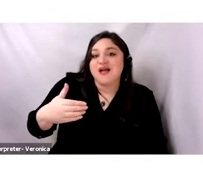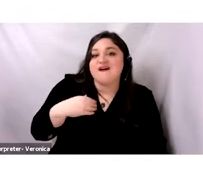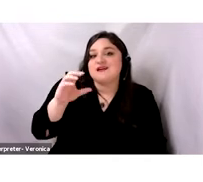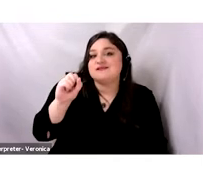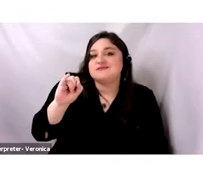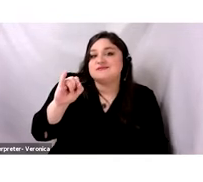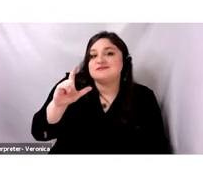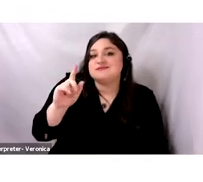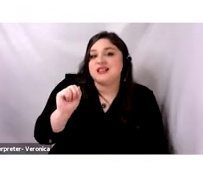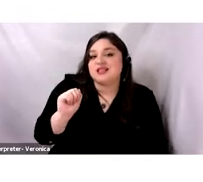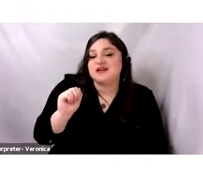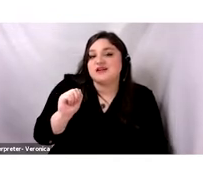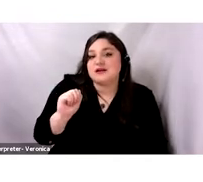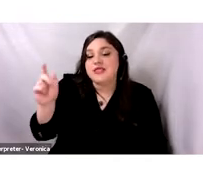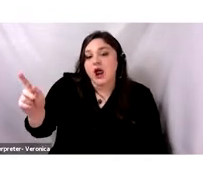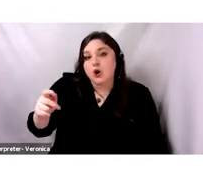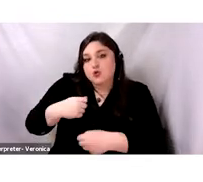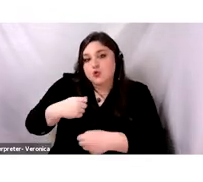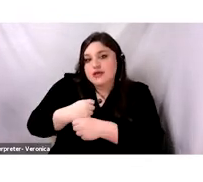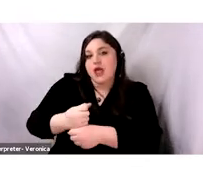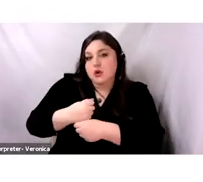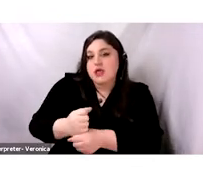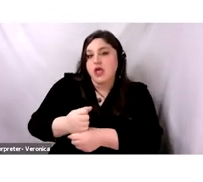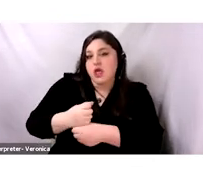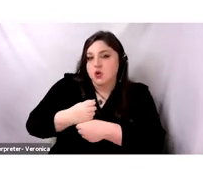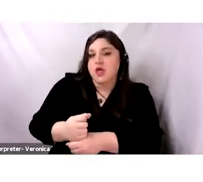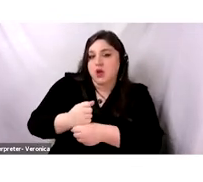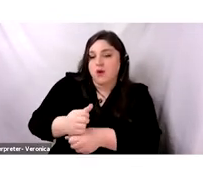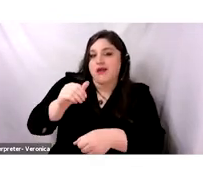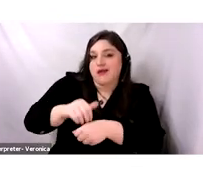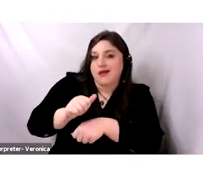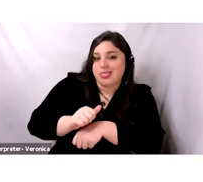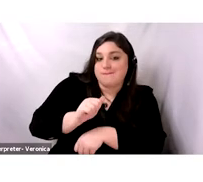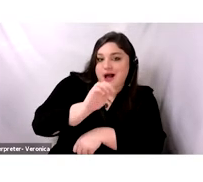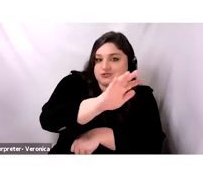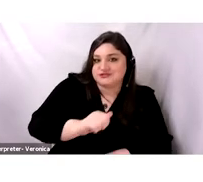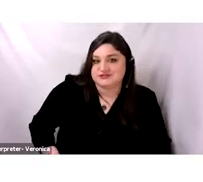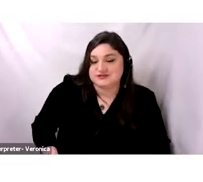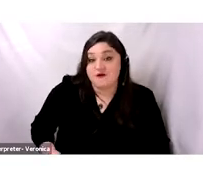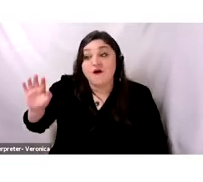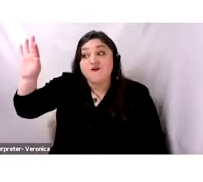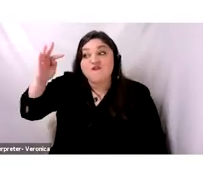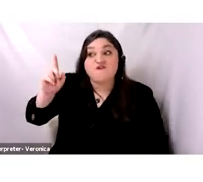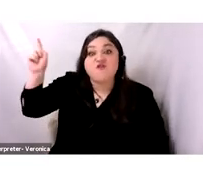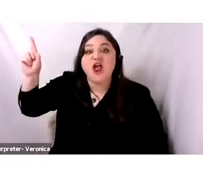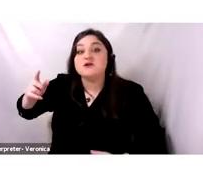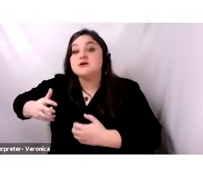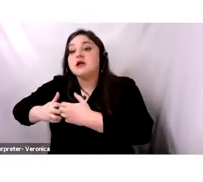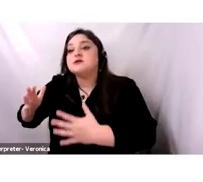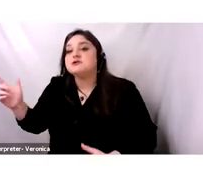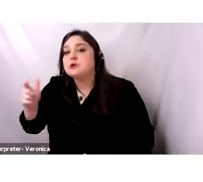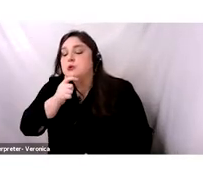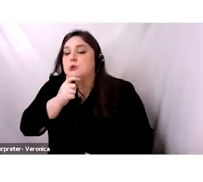in its mountains since the 17th century that French industrialists sought for